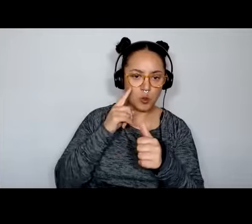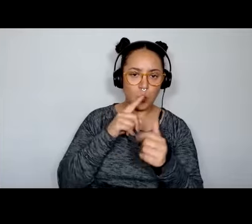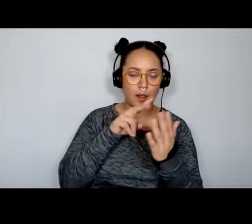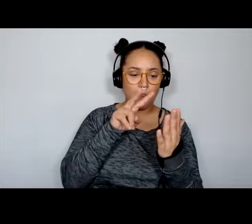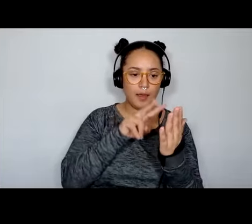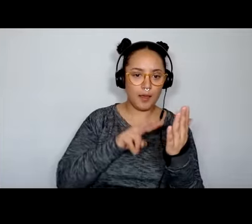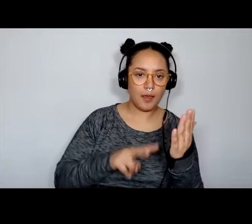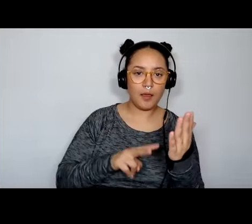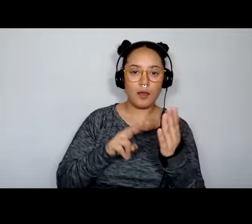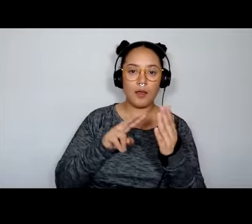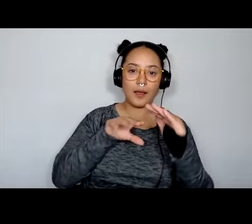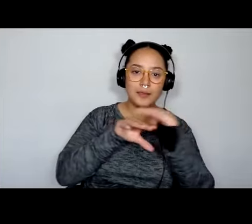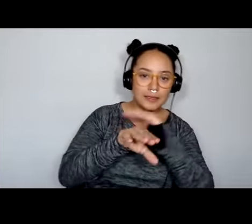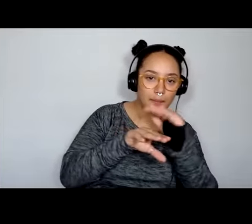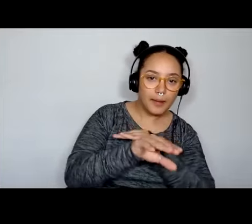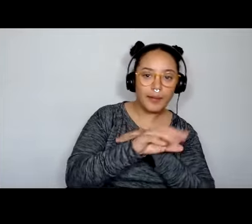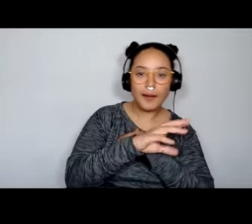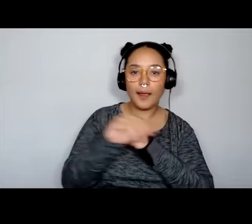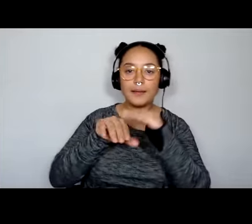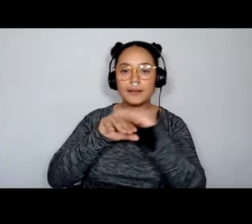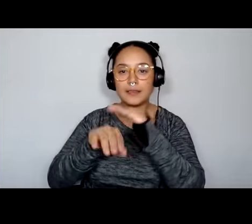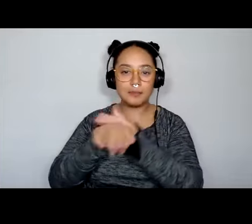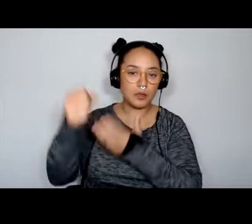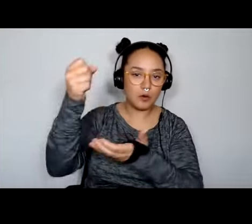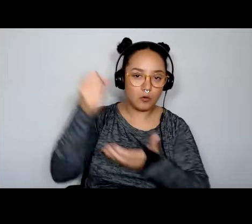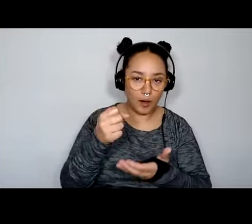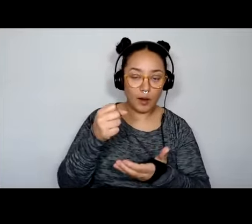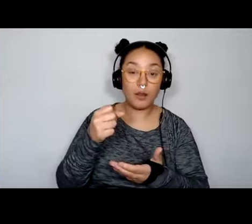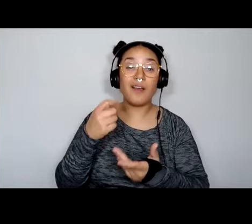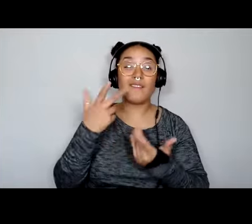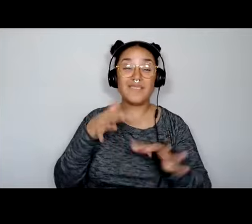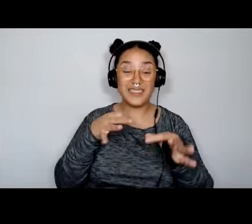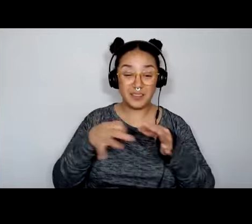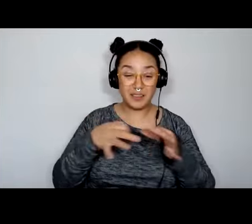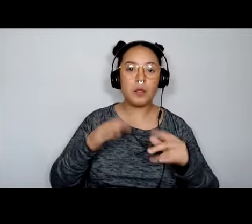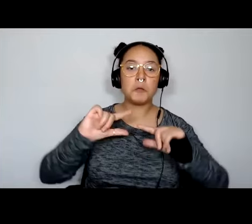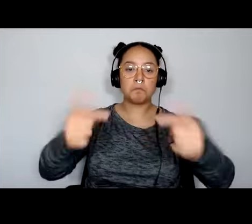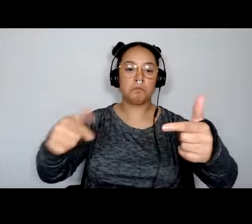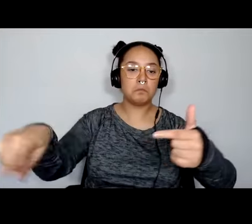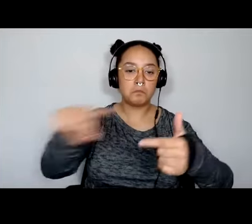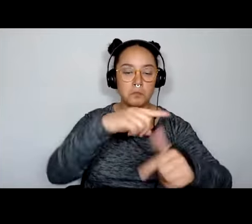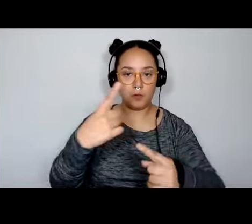in the Accessibilities Grant. But then, yes, we will turn it over to questions in just a couple of minutes.